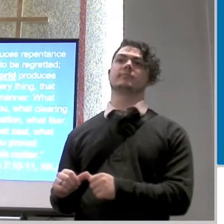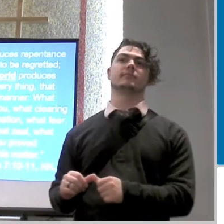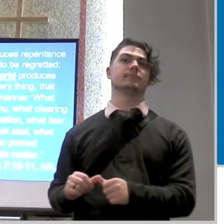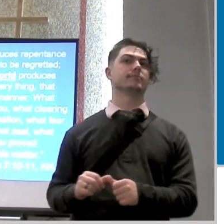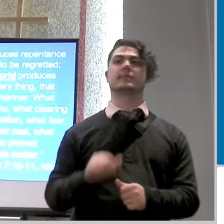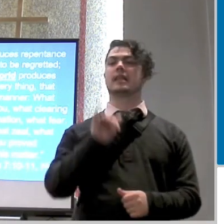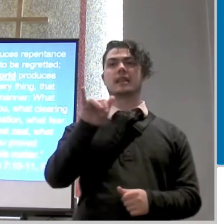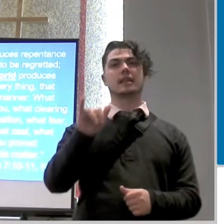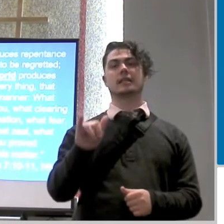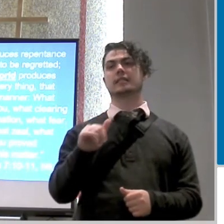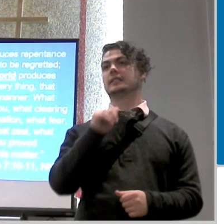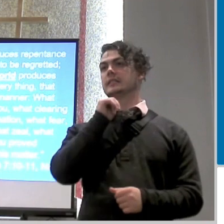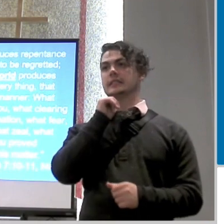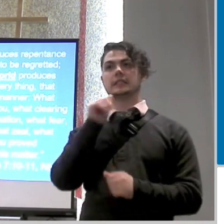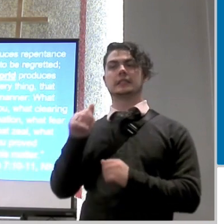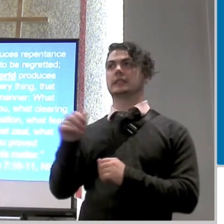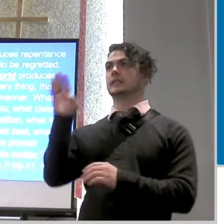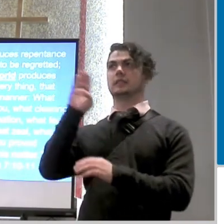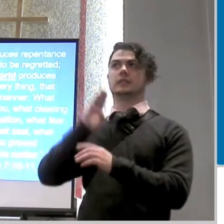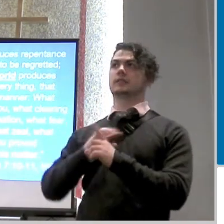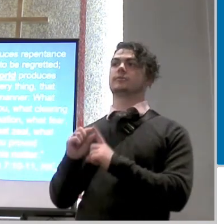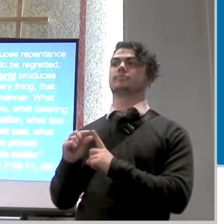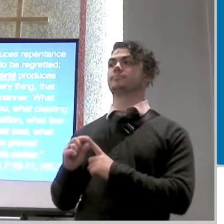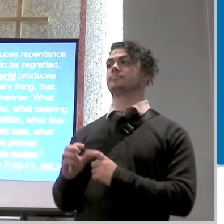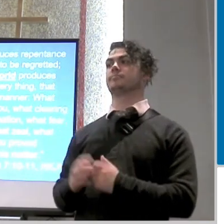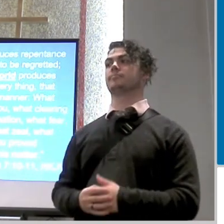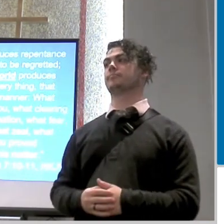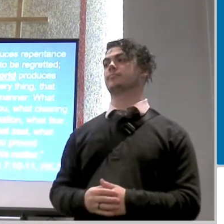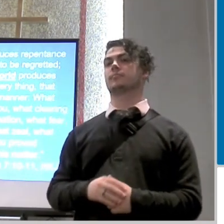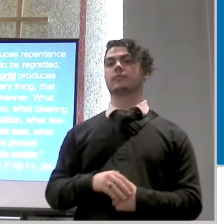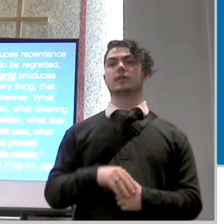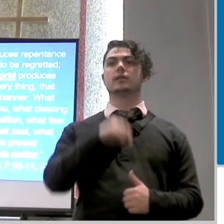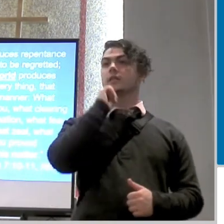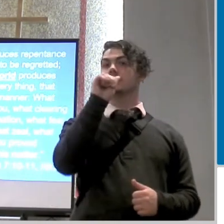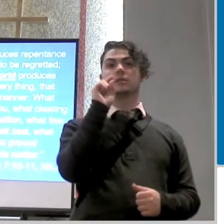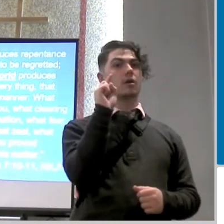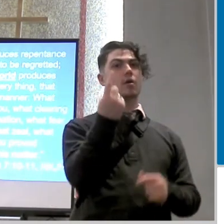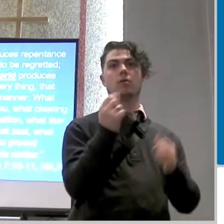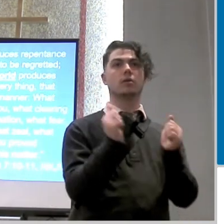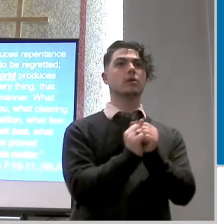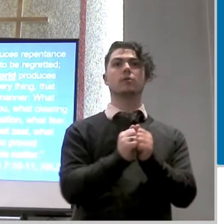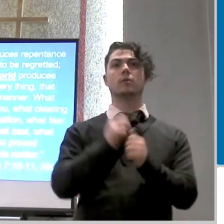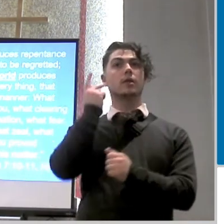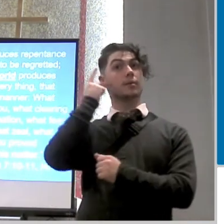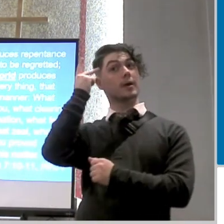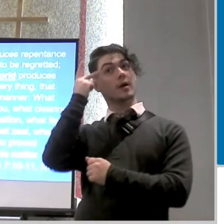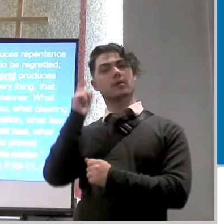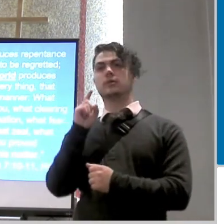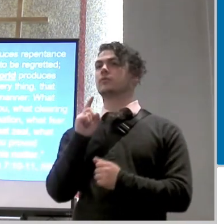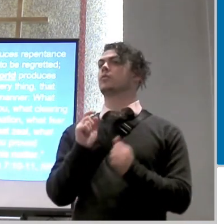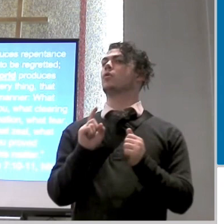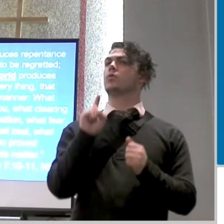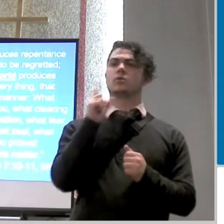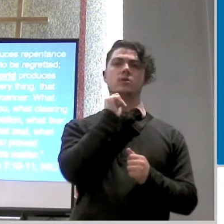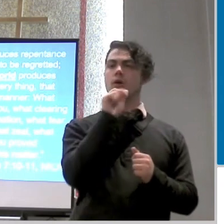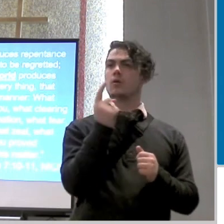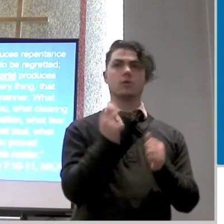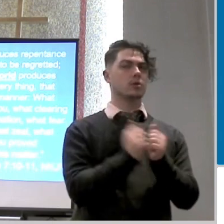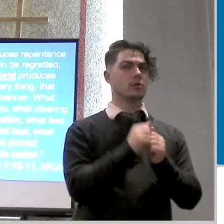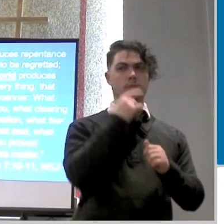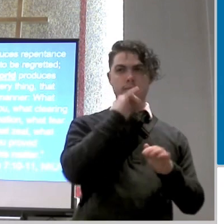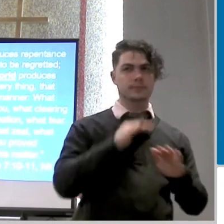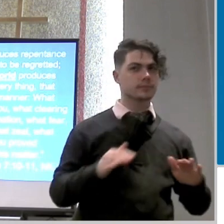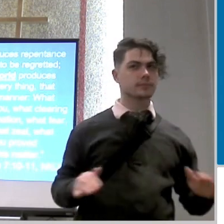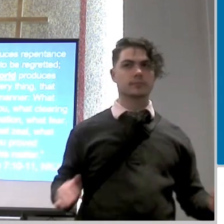church brothers and sisters it's not just with the brothers and sisters it's not just with the husbands and wives it's not just with the parents and the children it's with the bosses